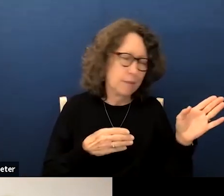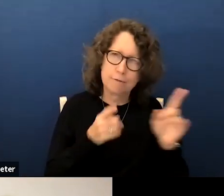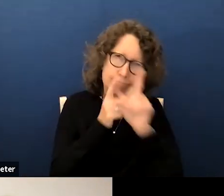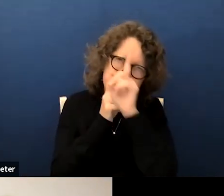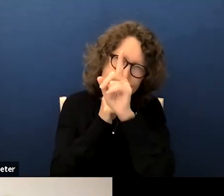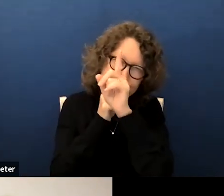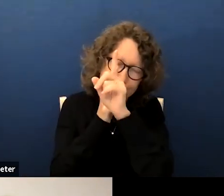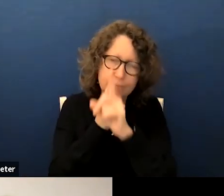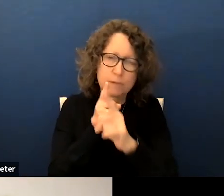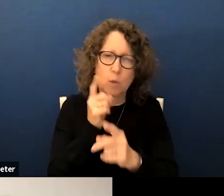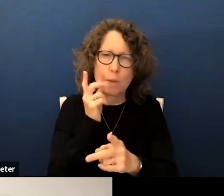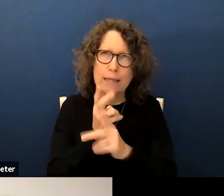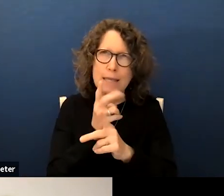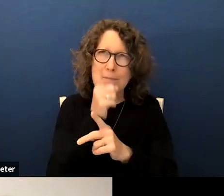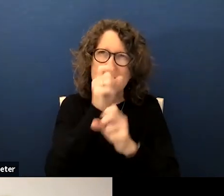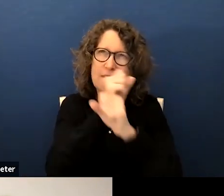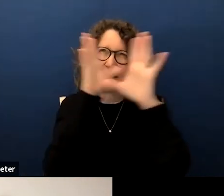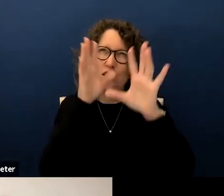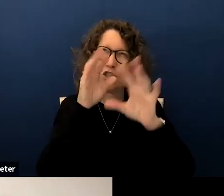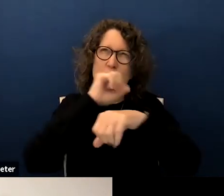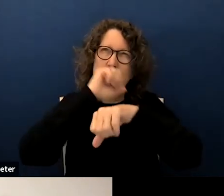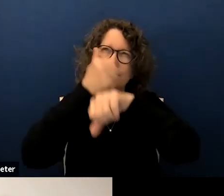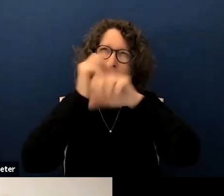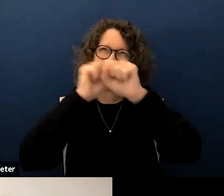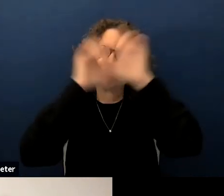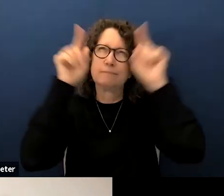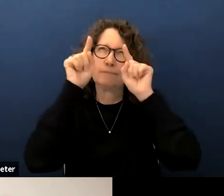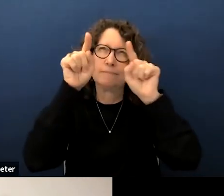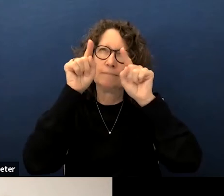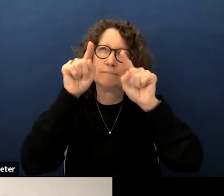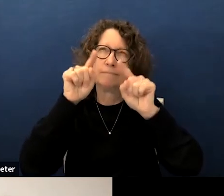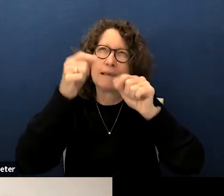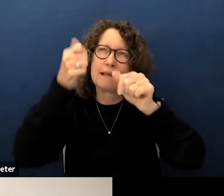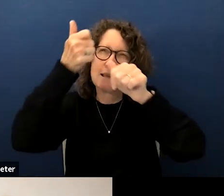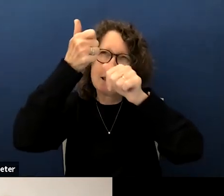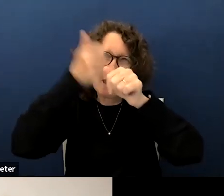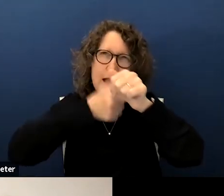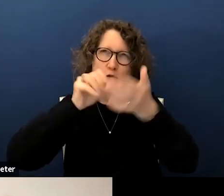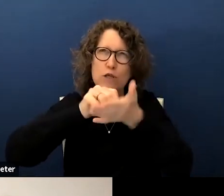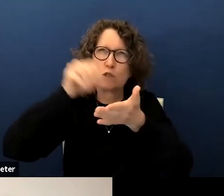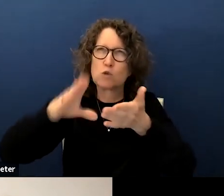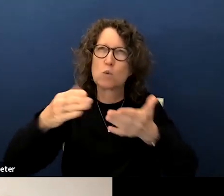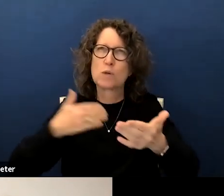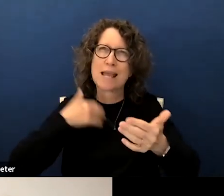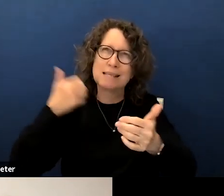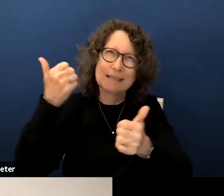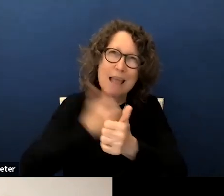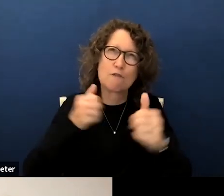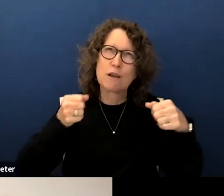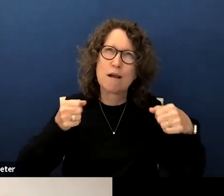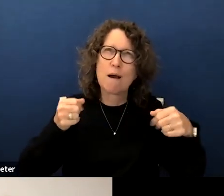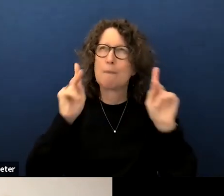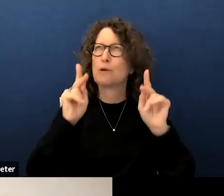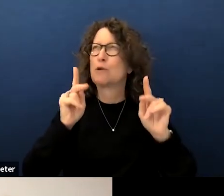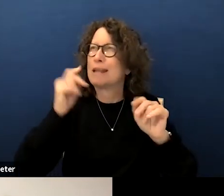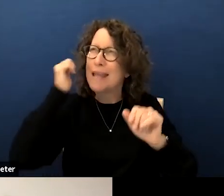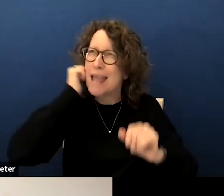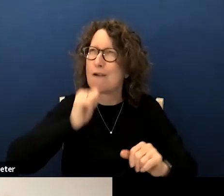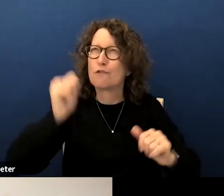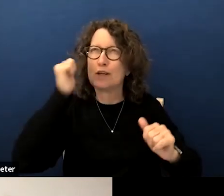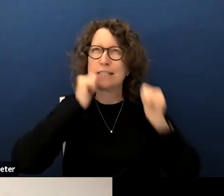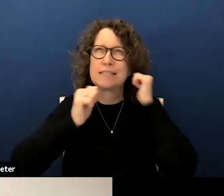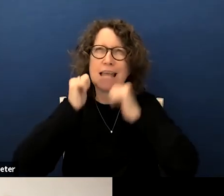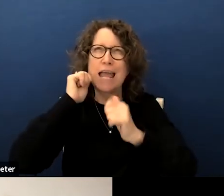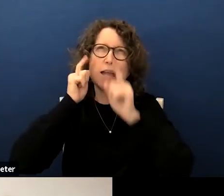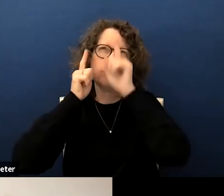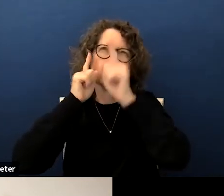we keep our eye on that vision and it's a vision in which every student has every chance every day to